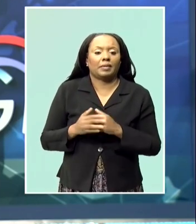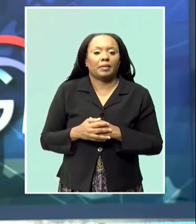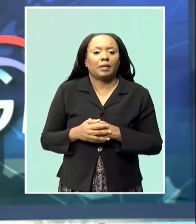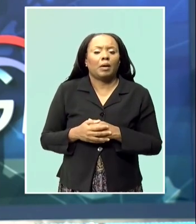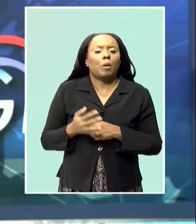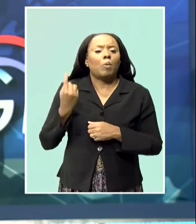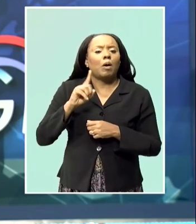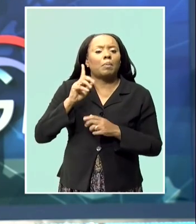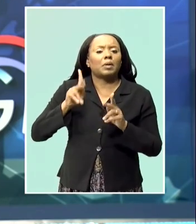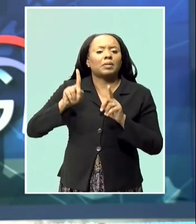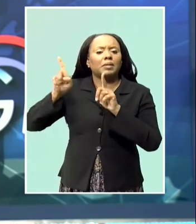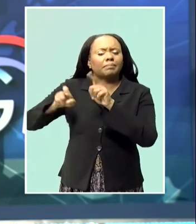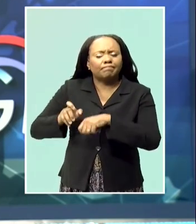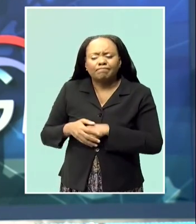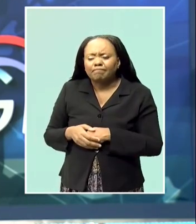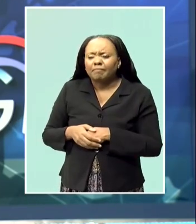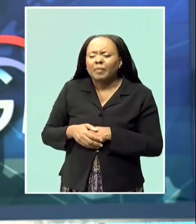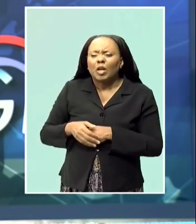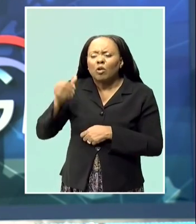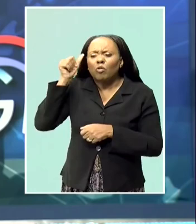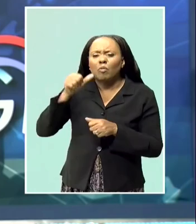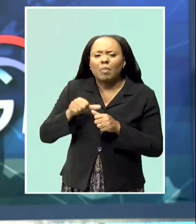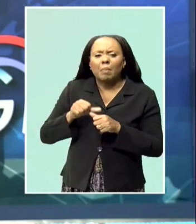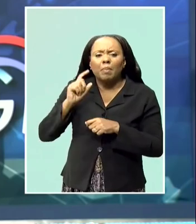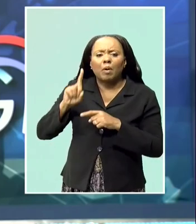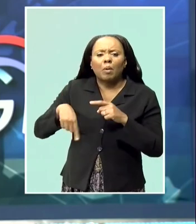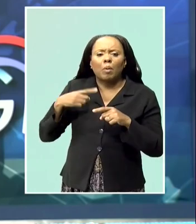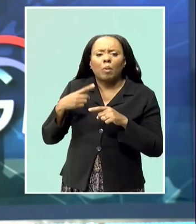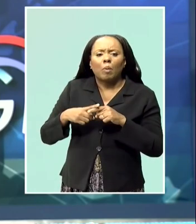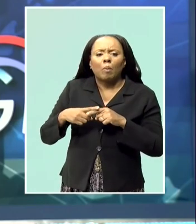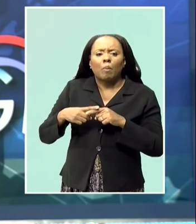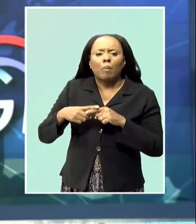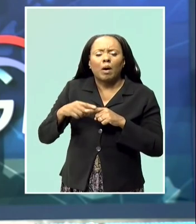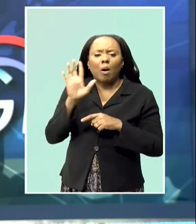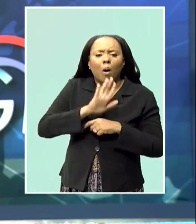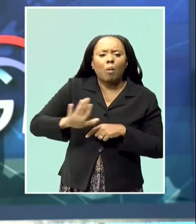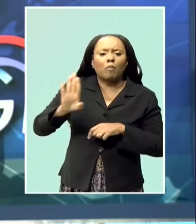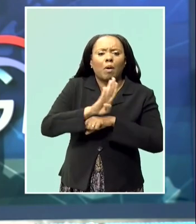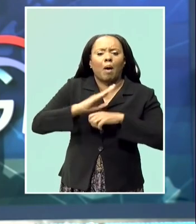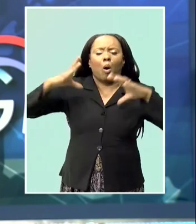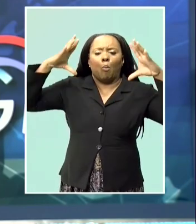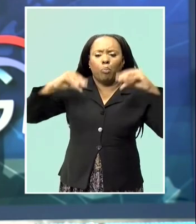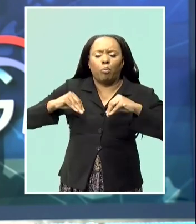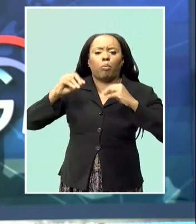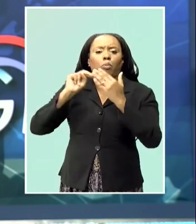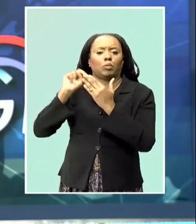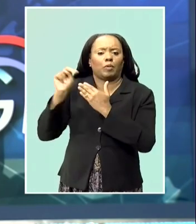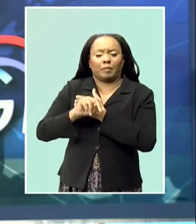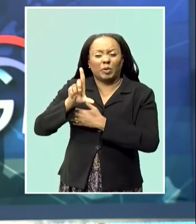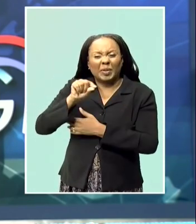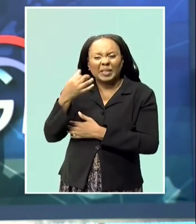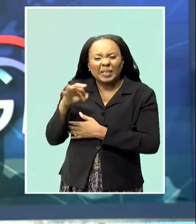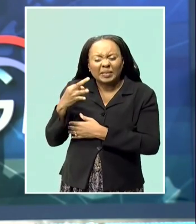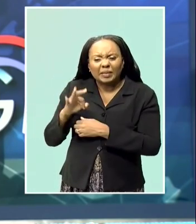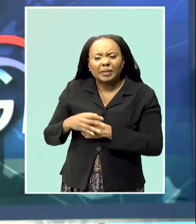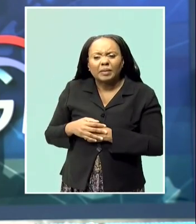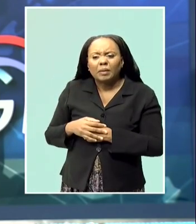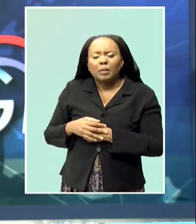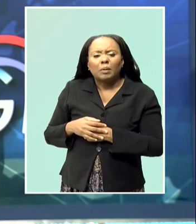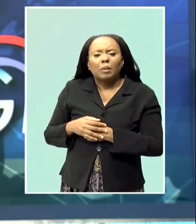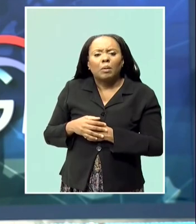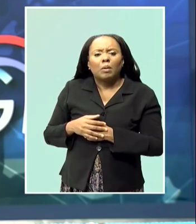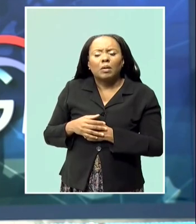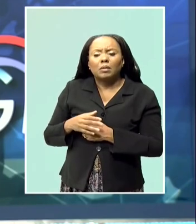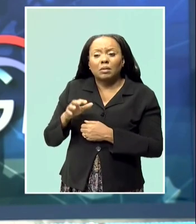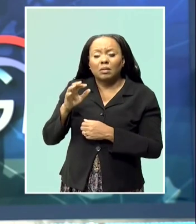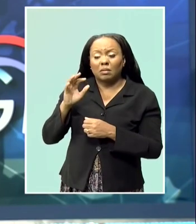-wide blackout in November 2019, when the rate hearing resumed this morning. Mr. Blackman's reply was that it was not.